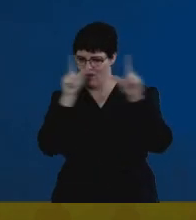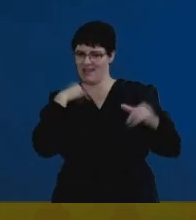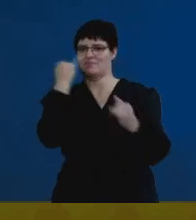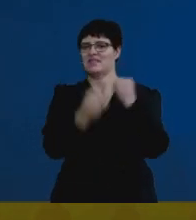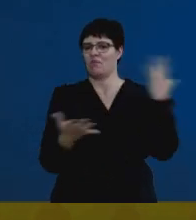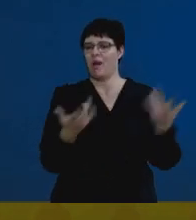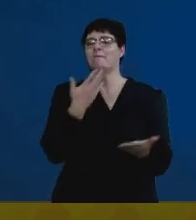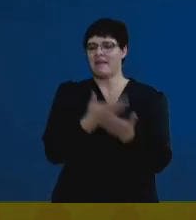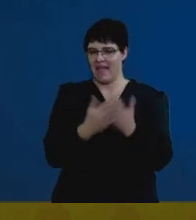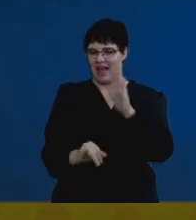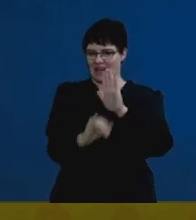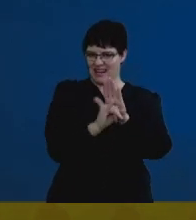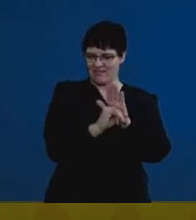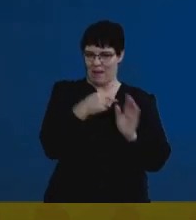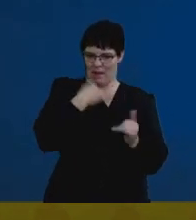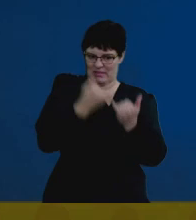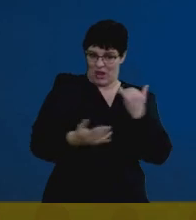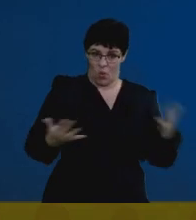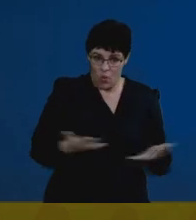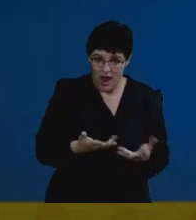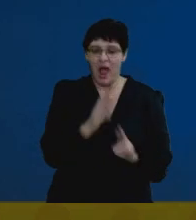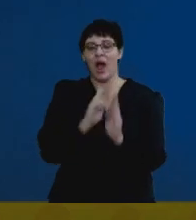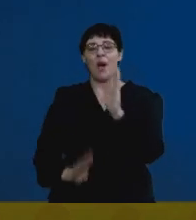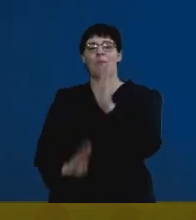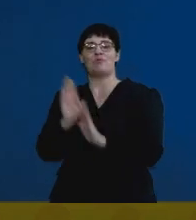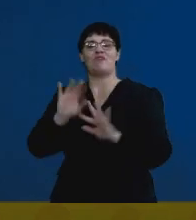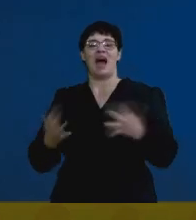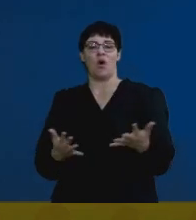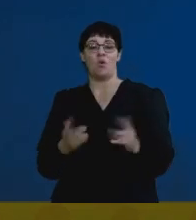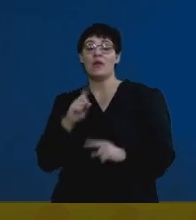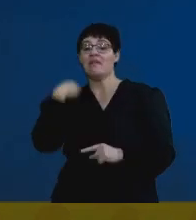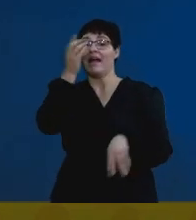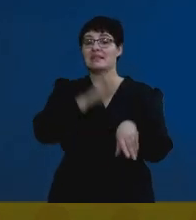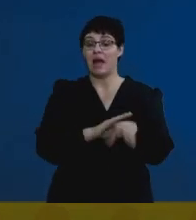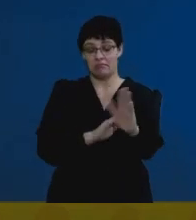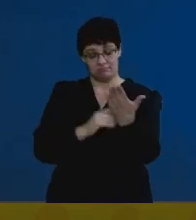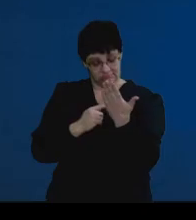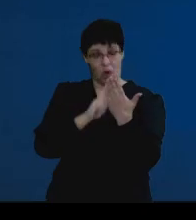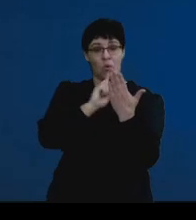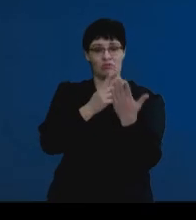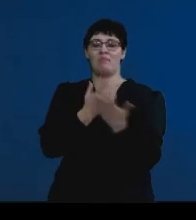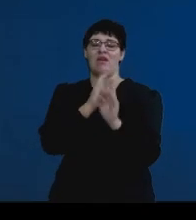improve and identify how you could respond to a similar question the next time you see that.